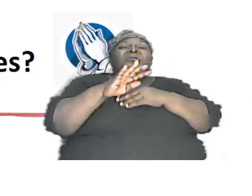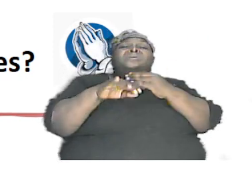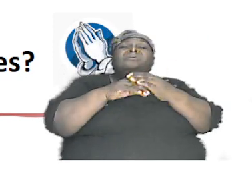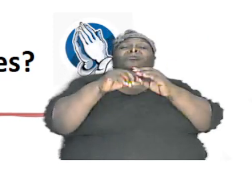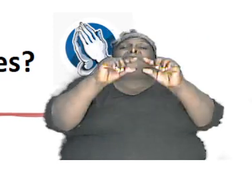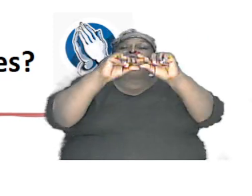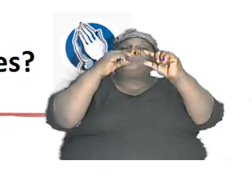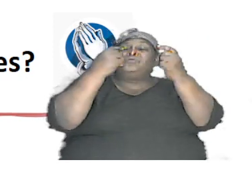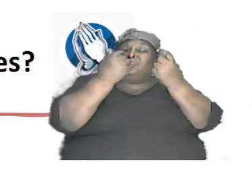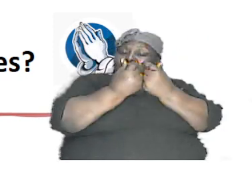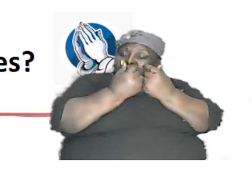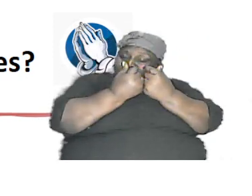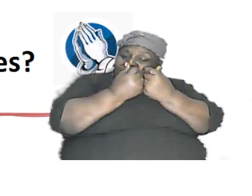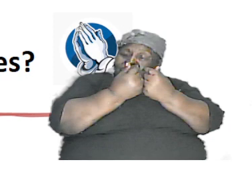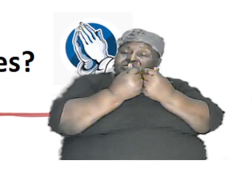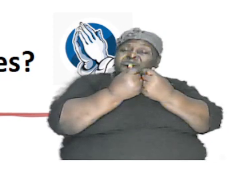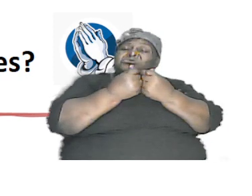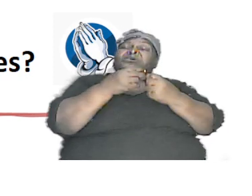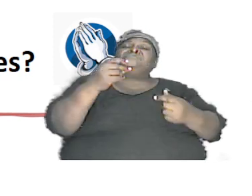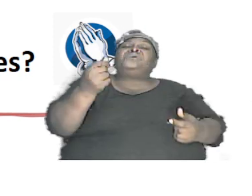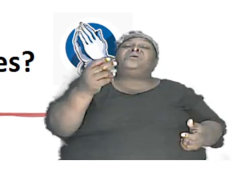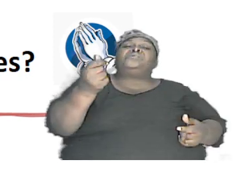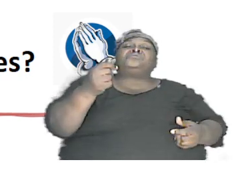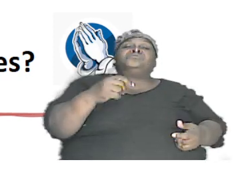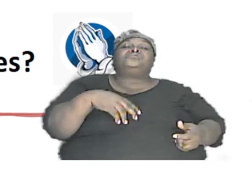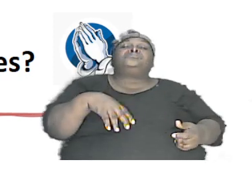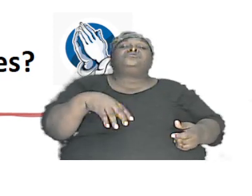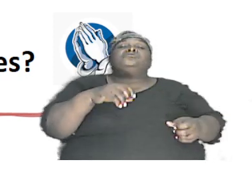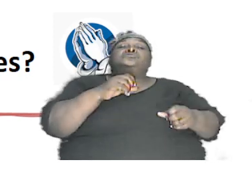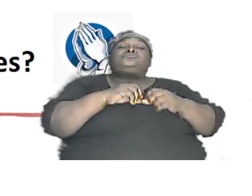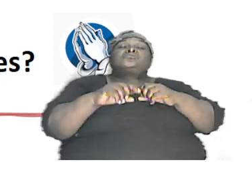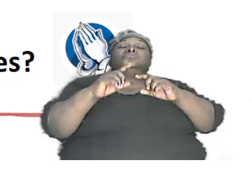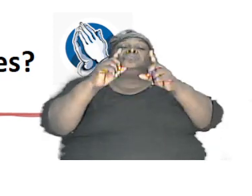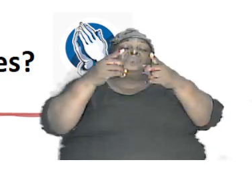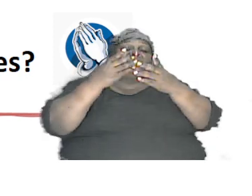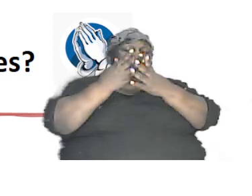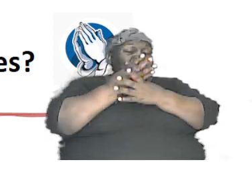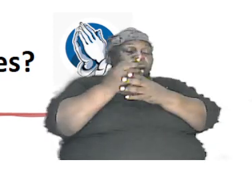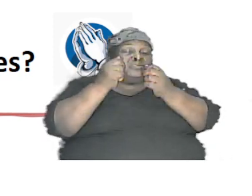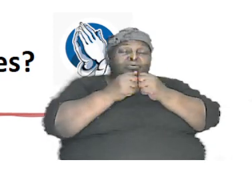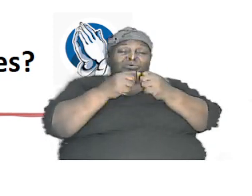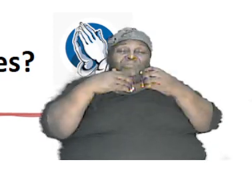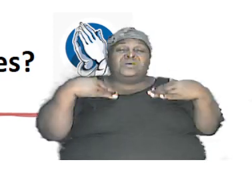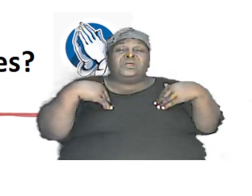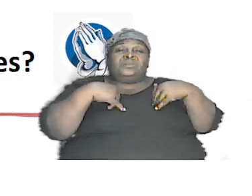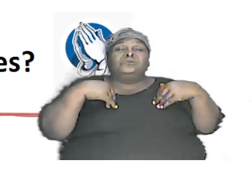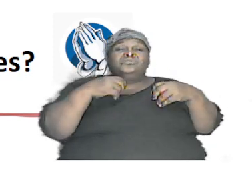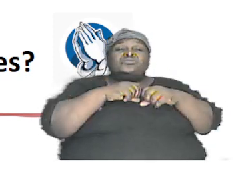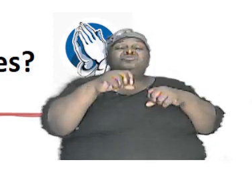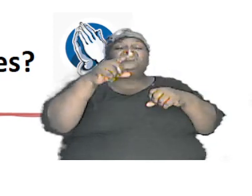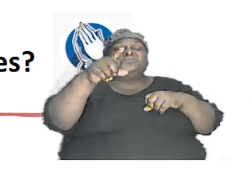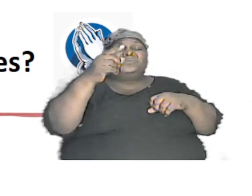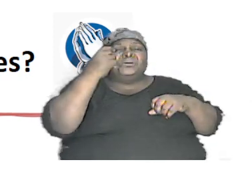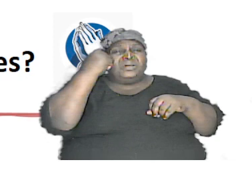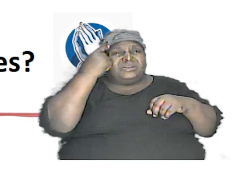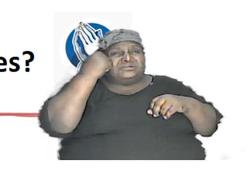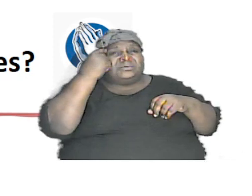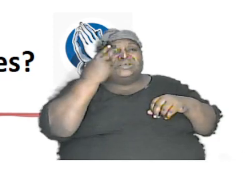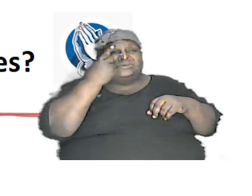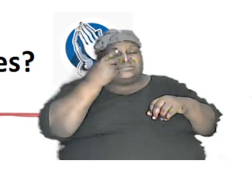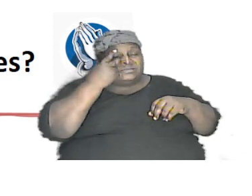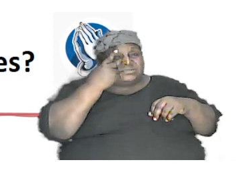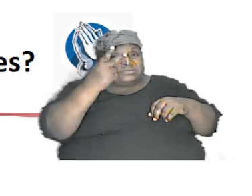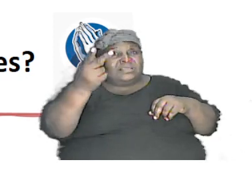and we will show you that so we are going through with the animals so that you can understand and you can see what is happening here